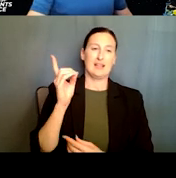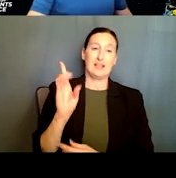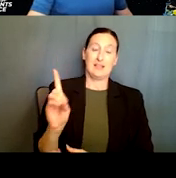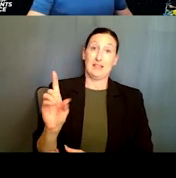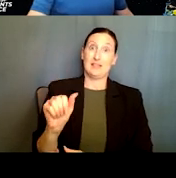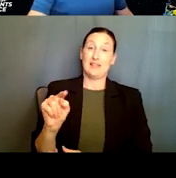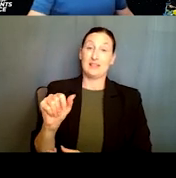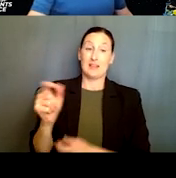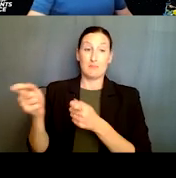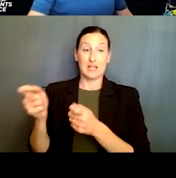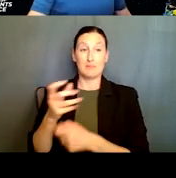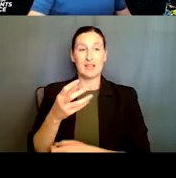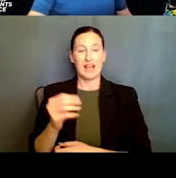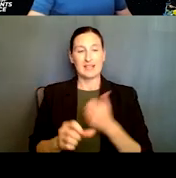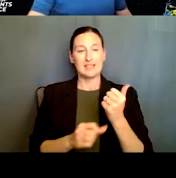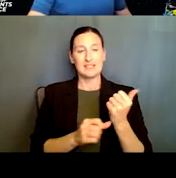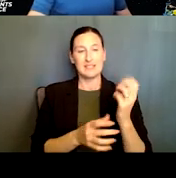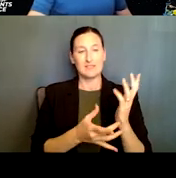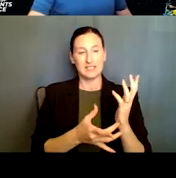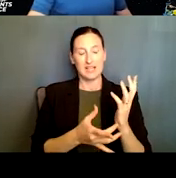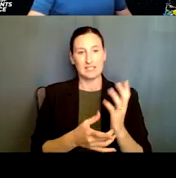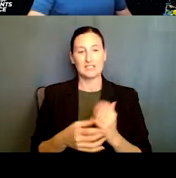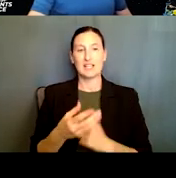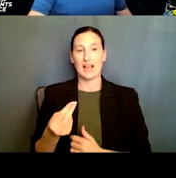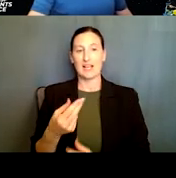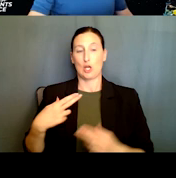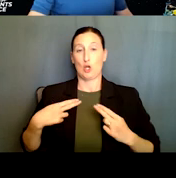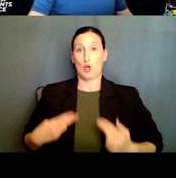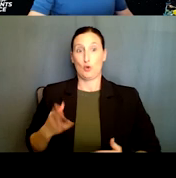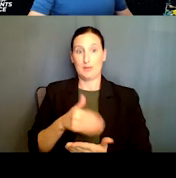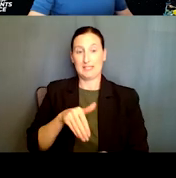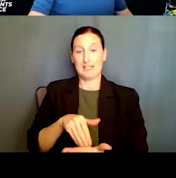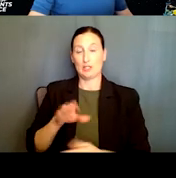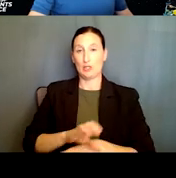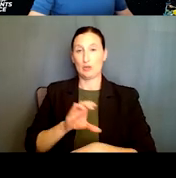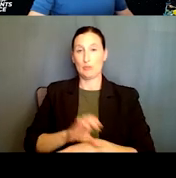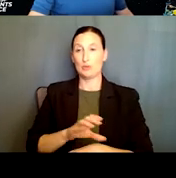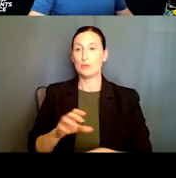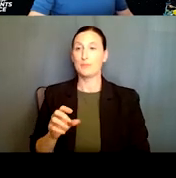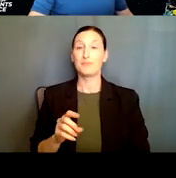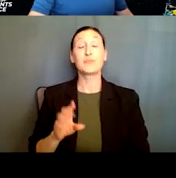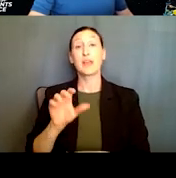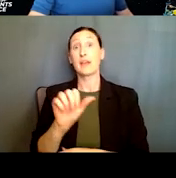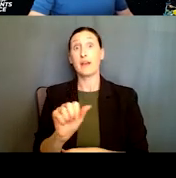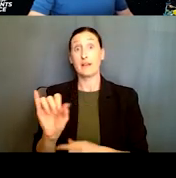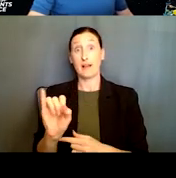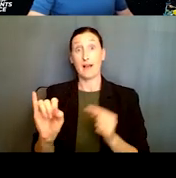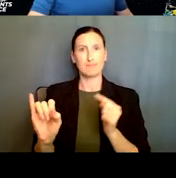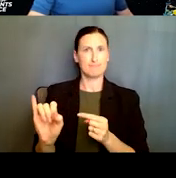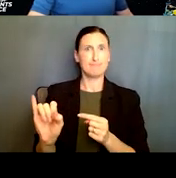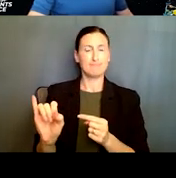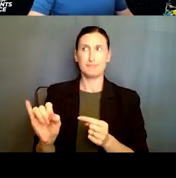So IIS is the part that does the AI, which is very, very